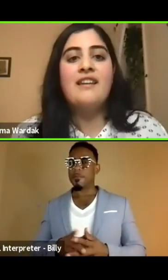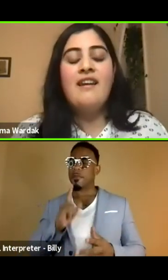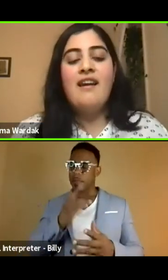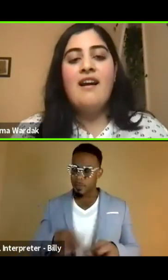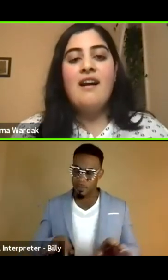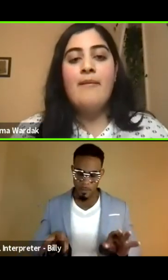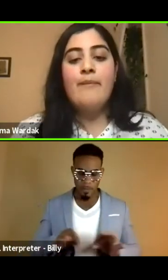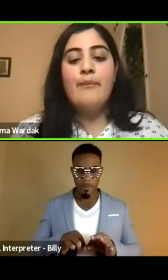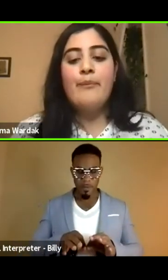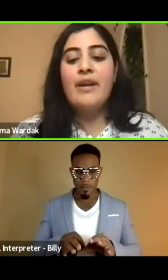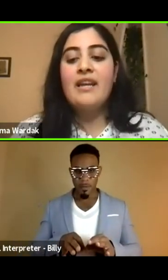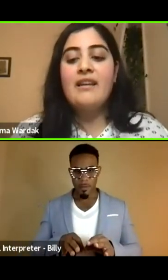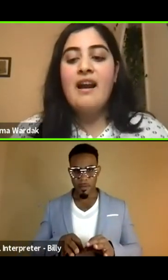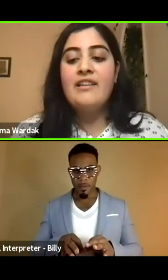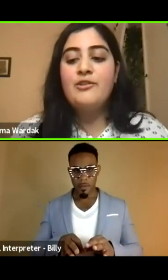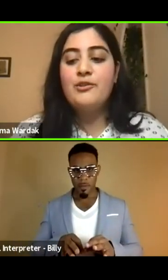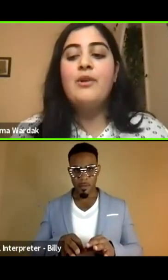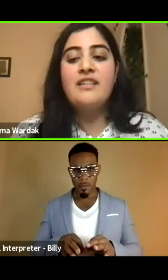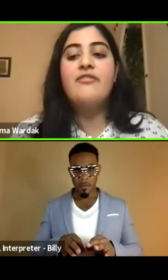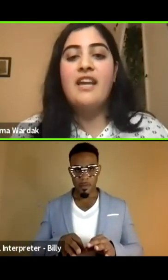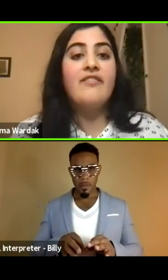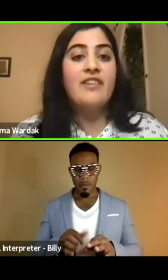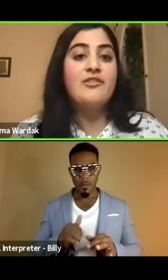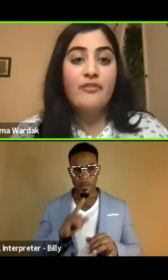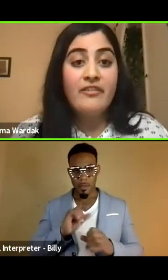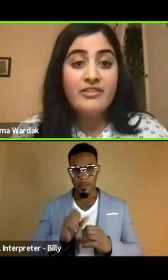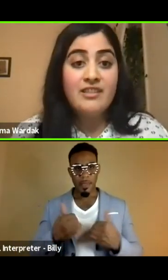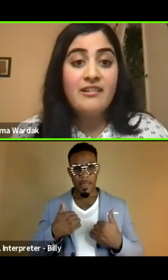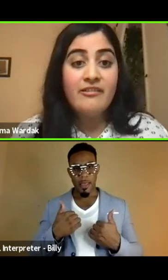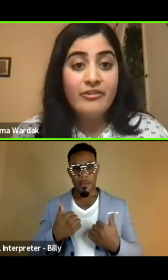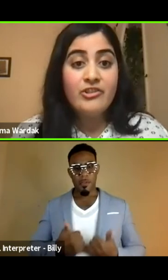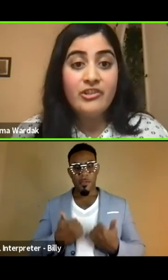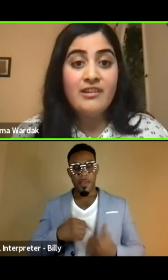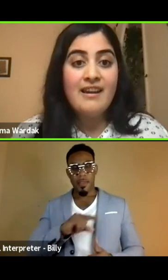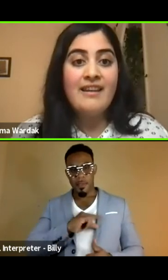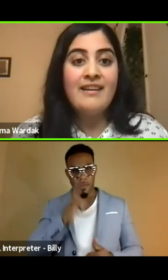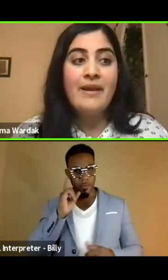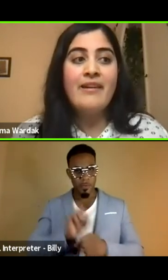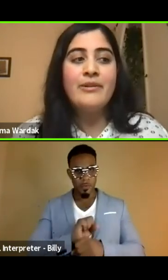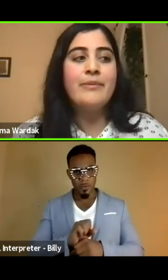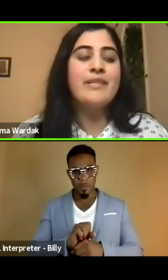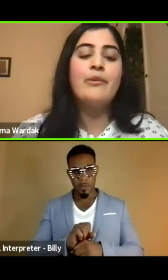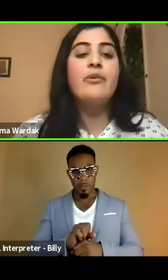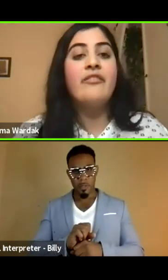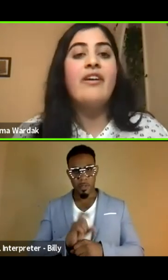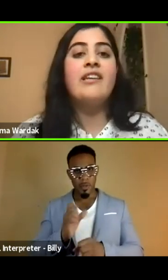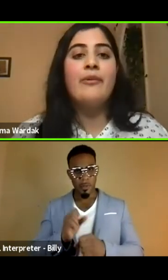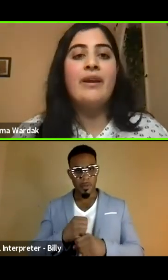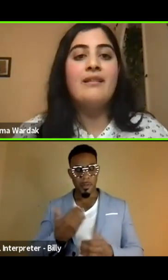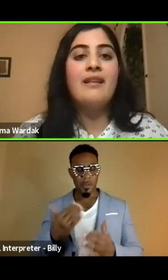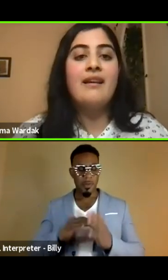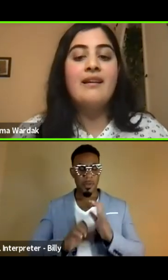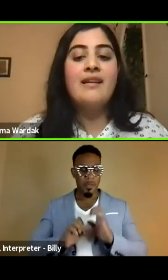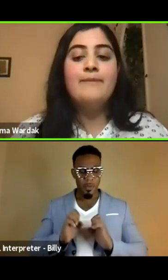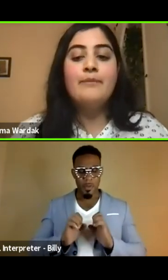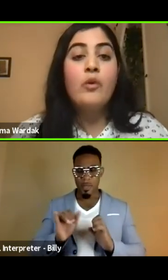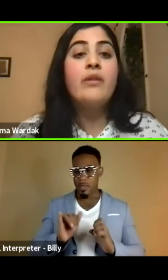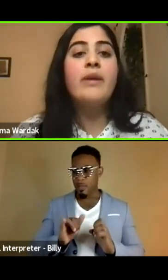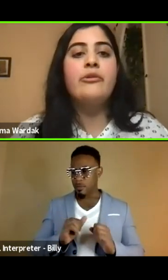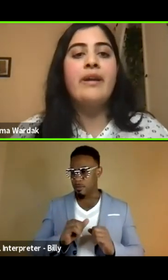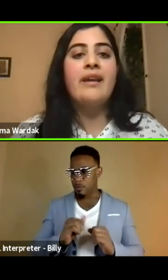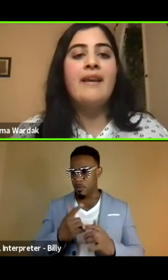important. Um, but I, I do, I definitely have that survivor's guilt for sure. And it always makes me reevaluate like,